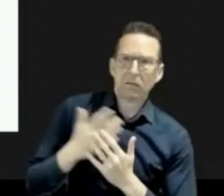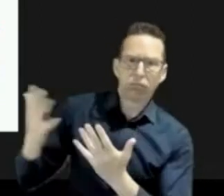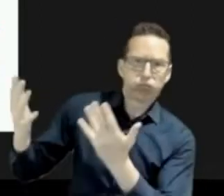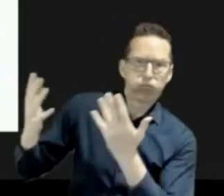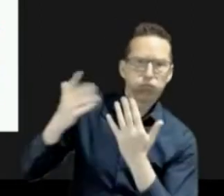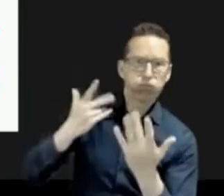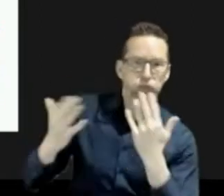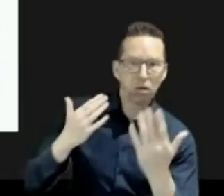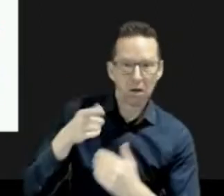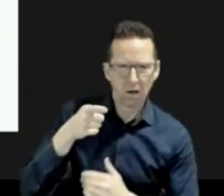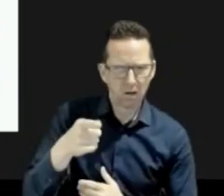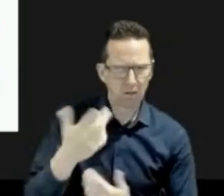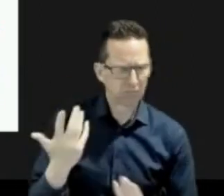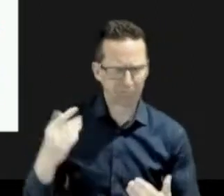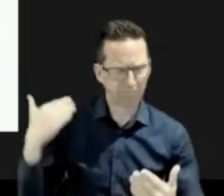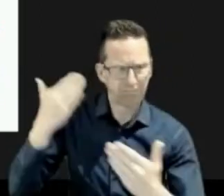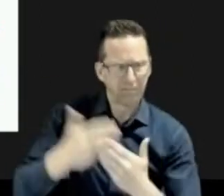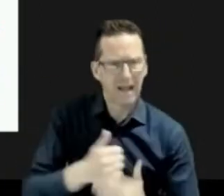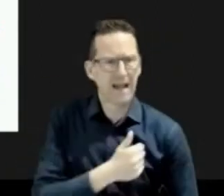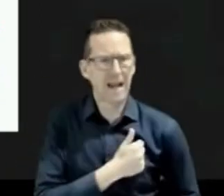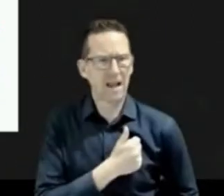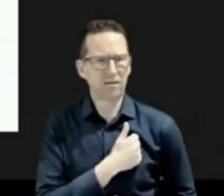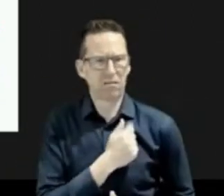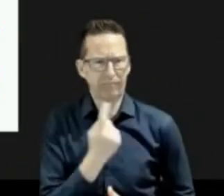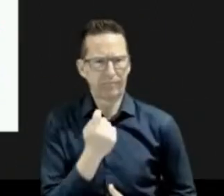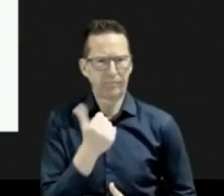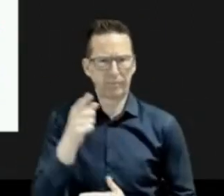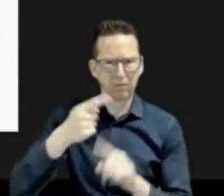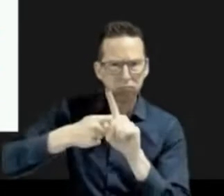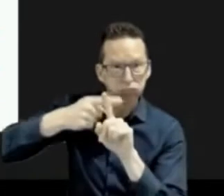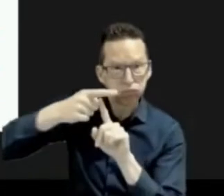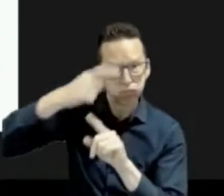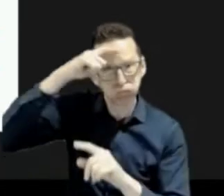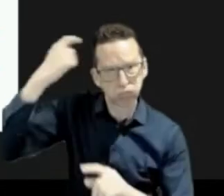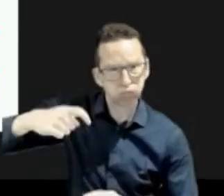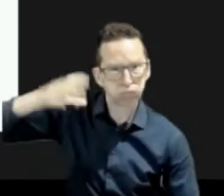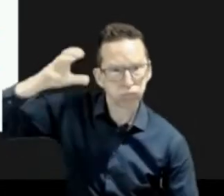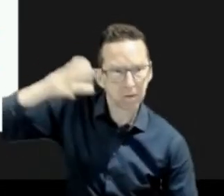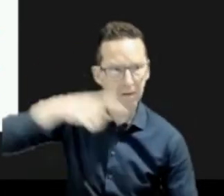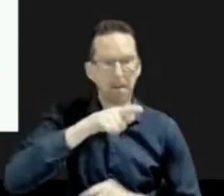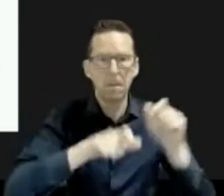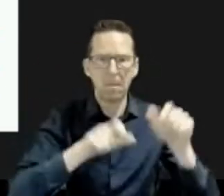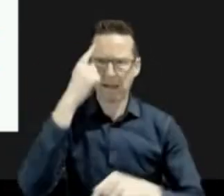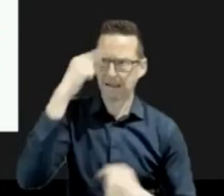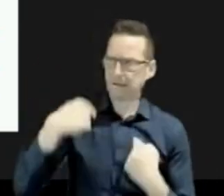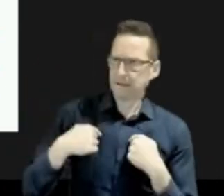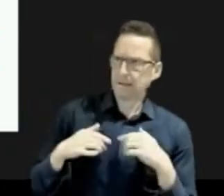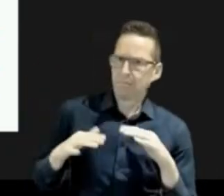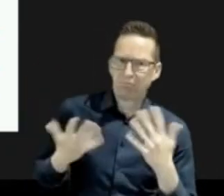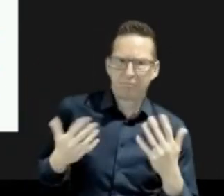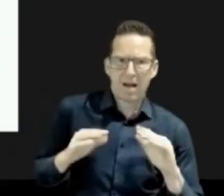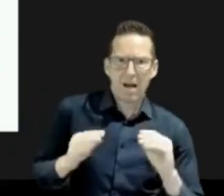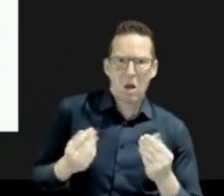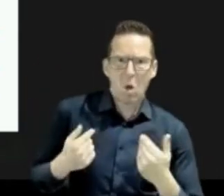And what does it mean to me? Am I at risk? And what can I do? So a more powerful narrative would